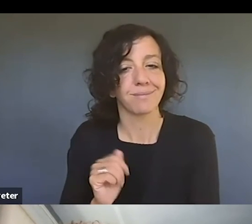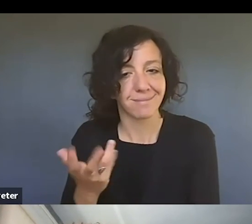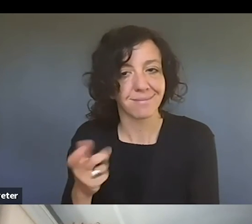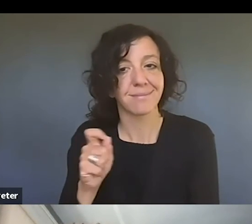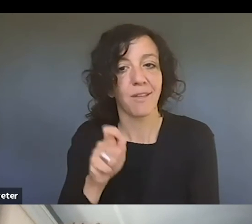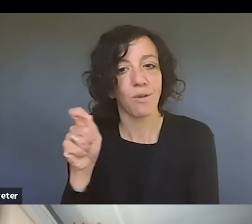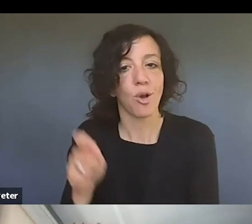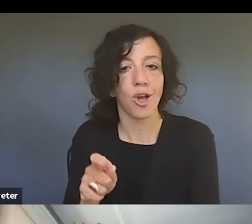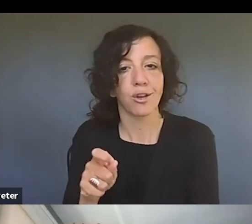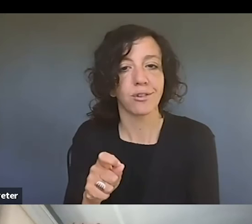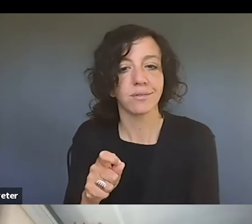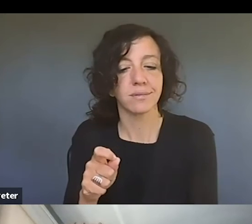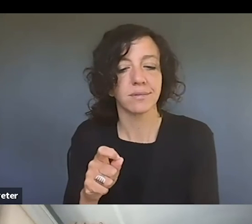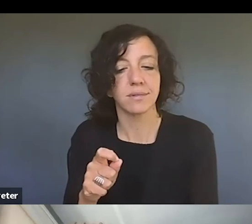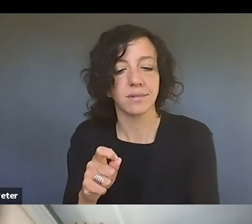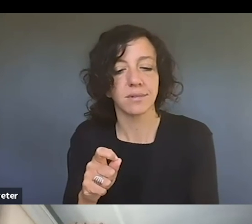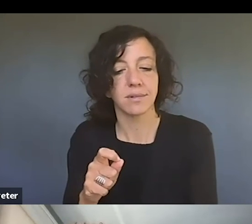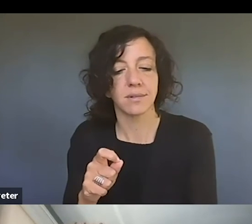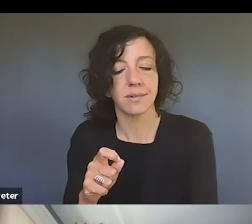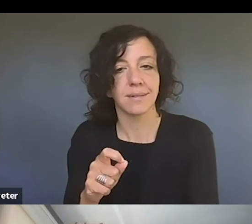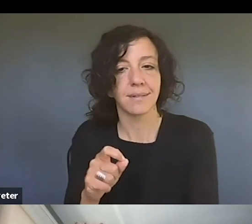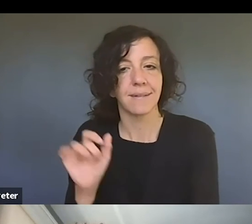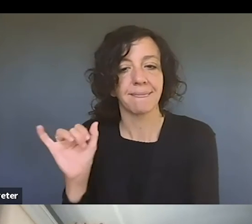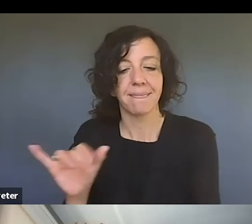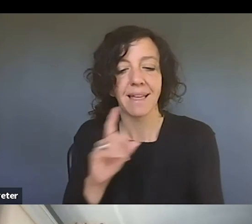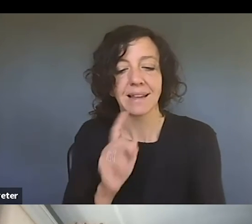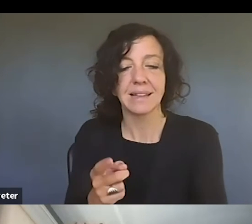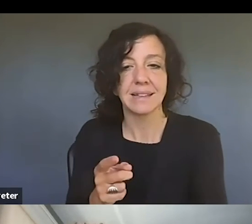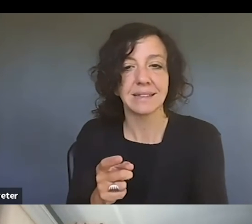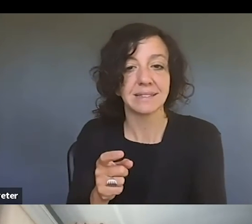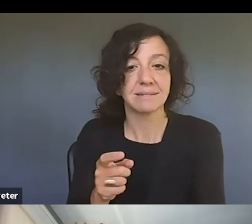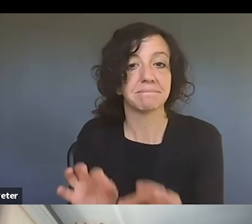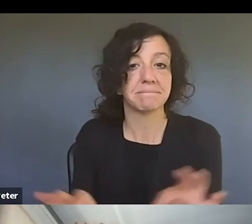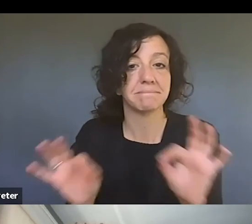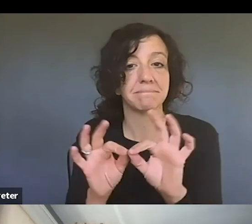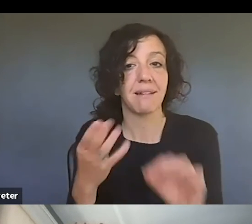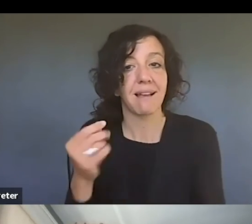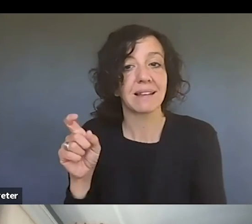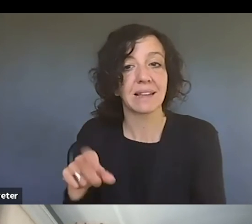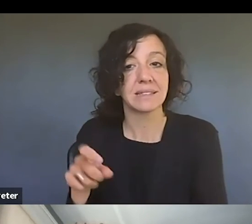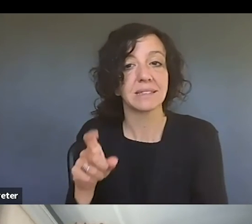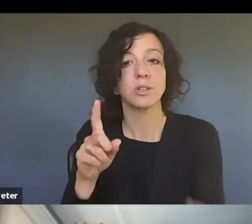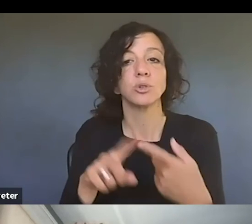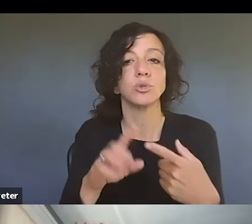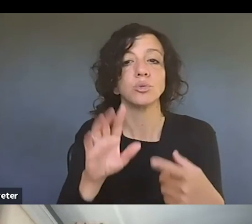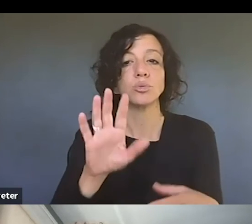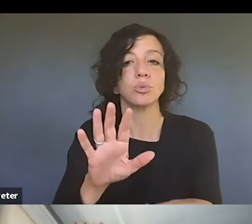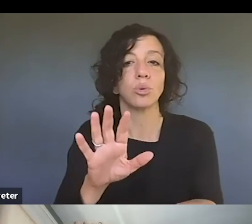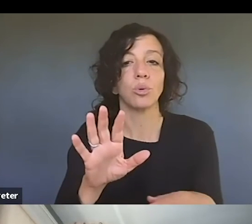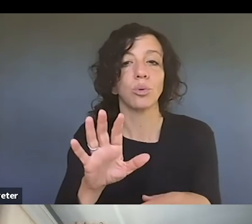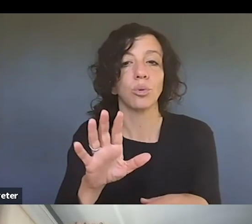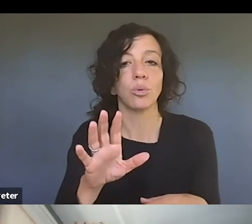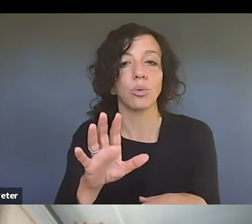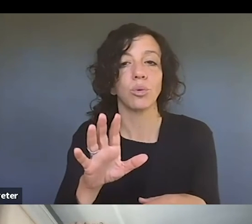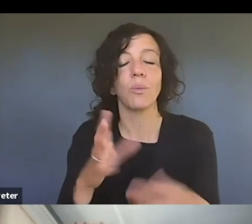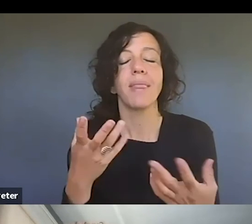you know, that is, um, necessary to your, you know, the use of the